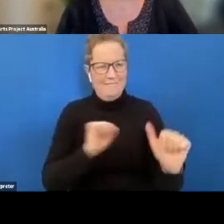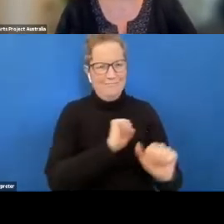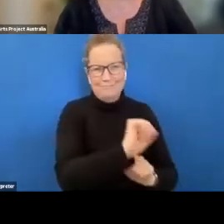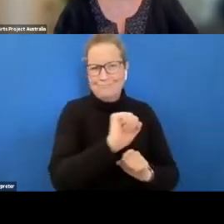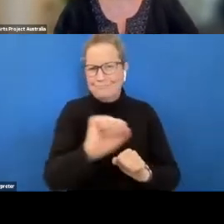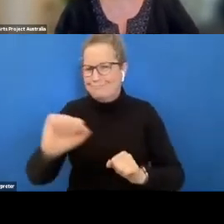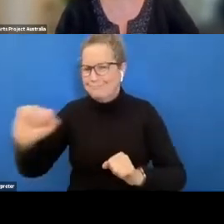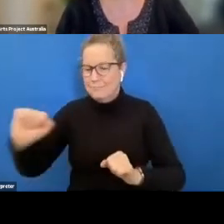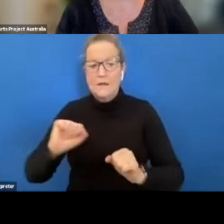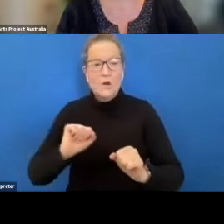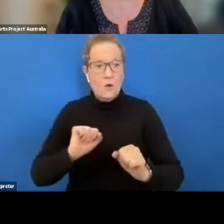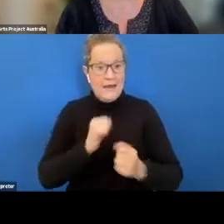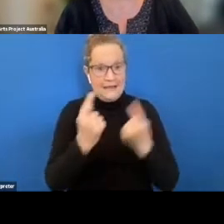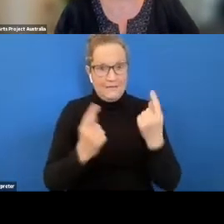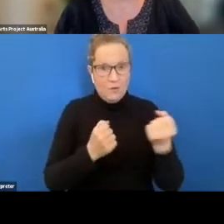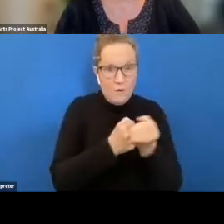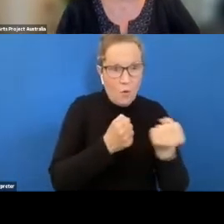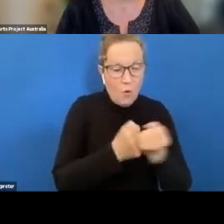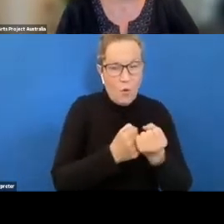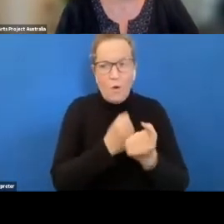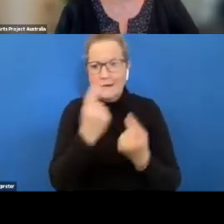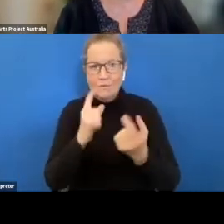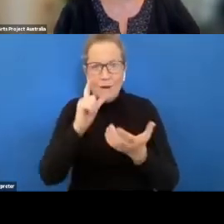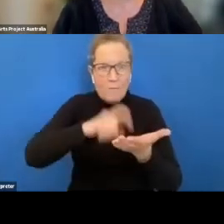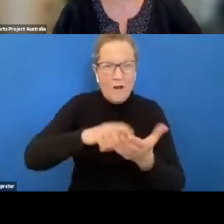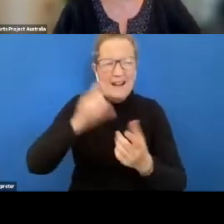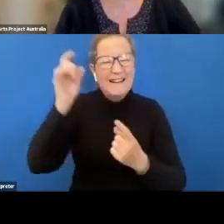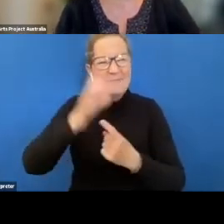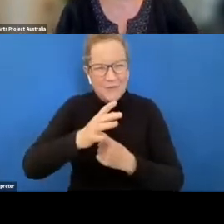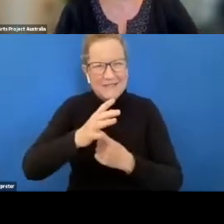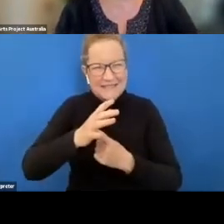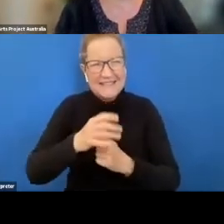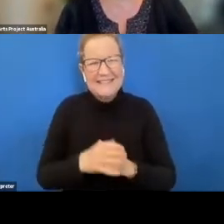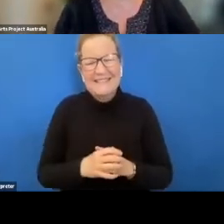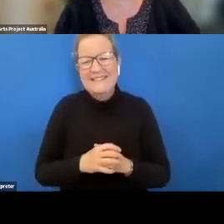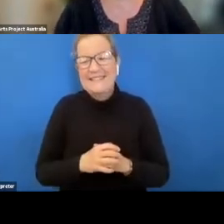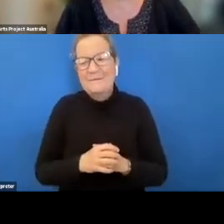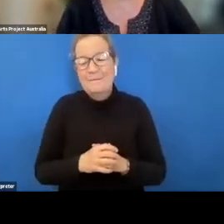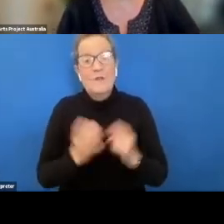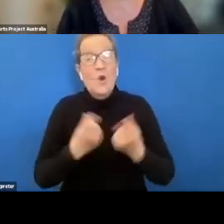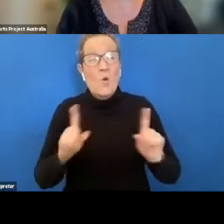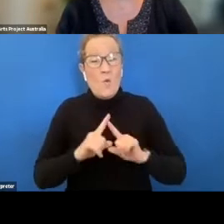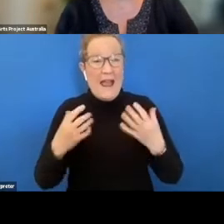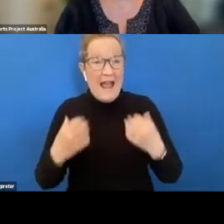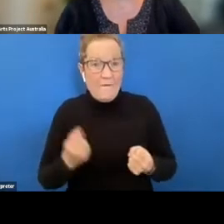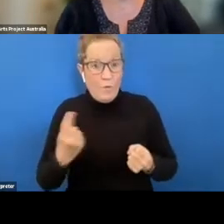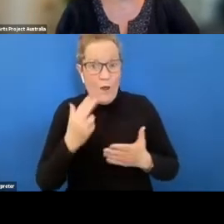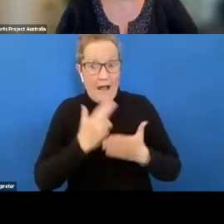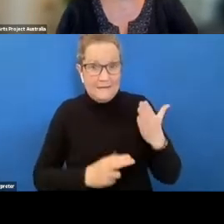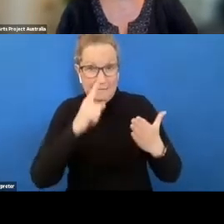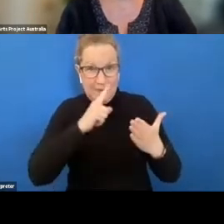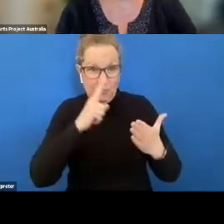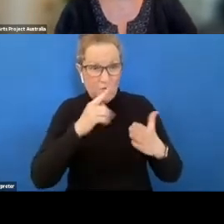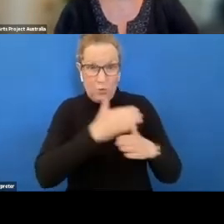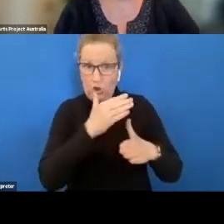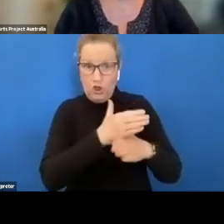support and acknowledgement is really important um and we have practicing artists uh staff